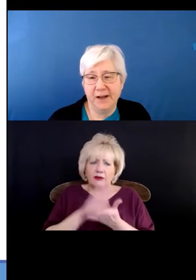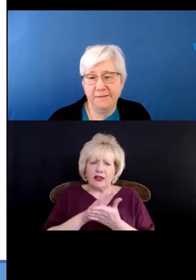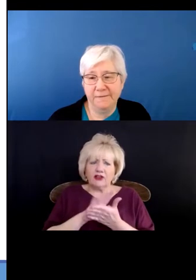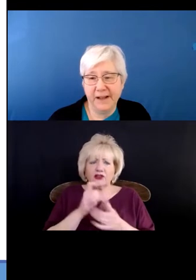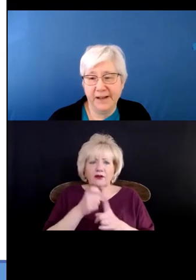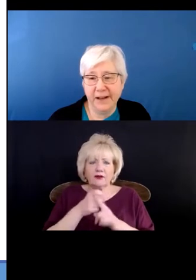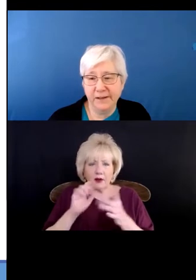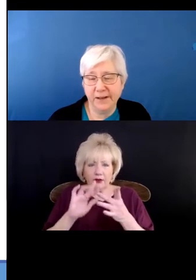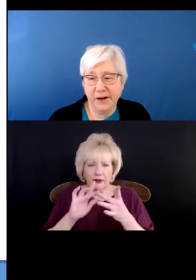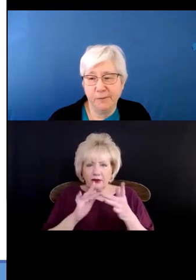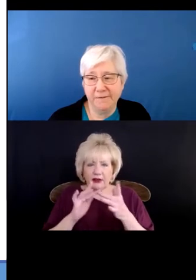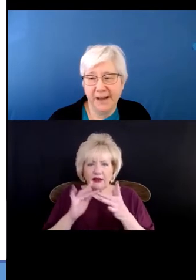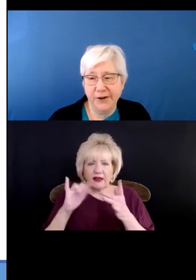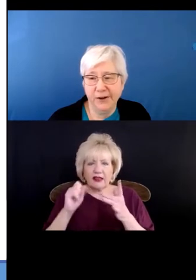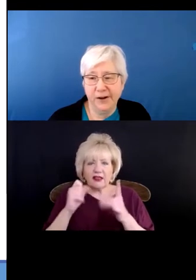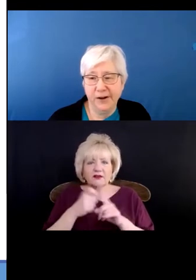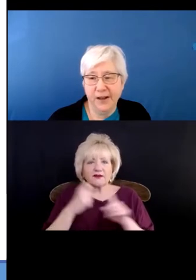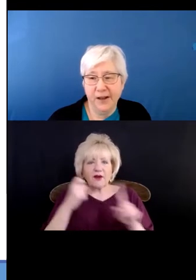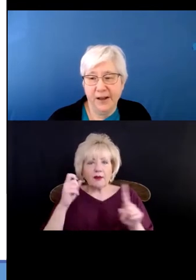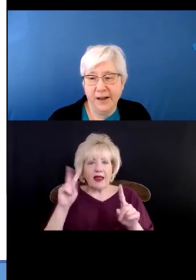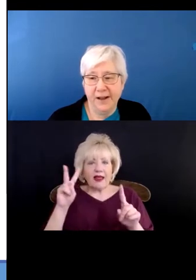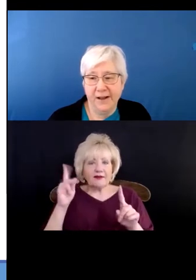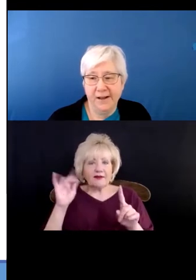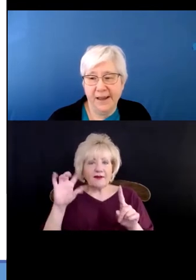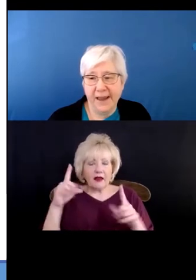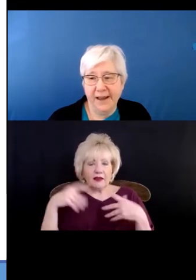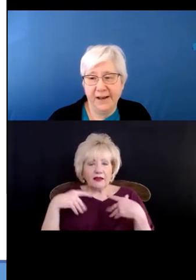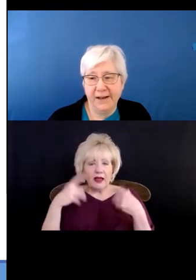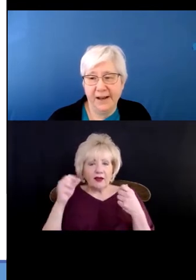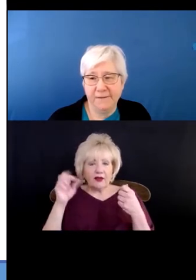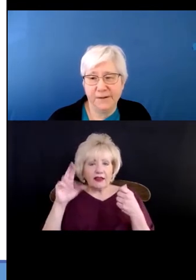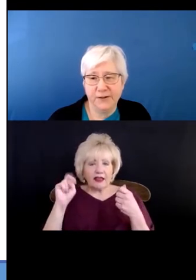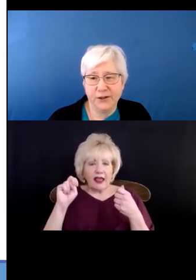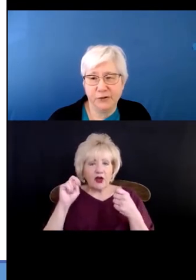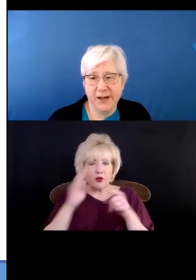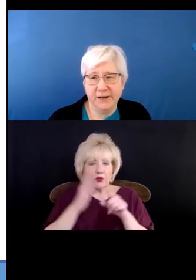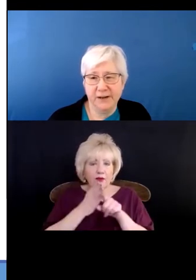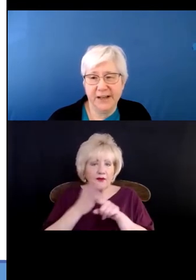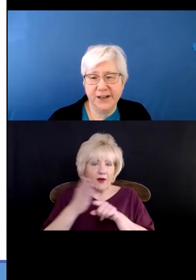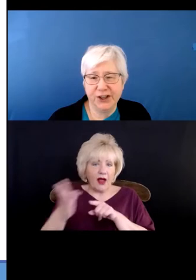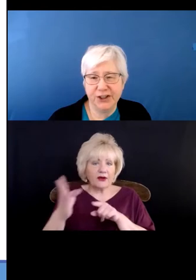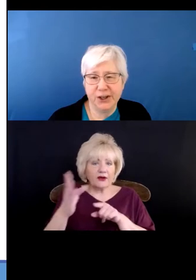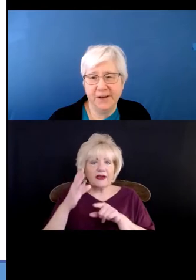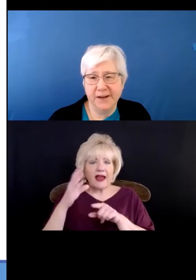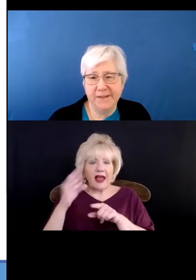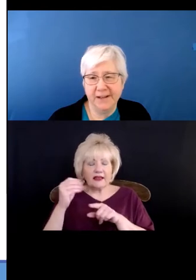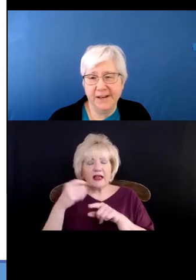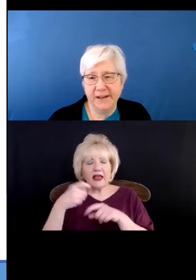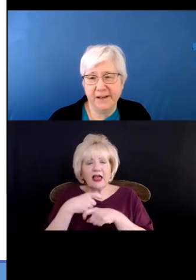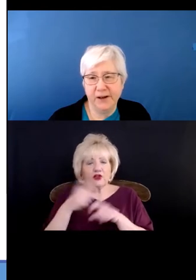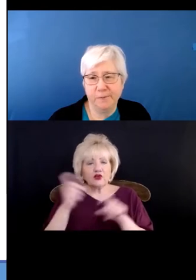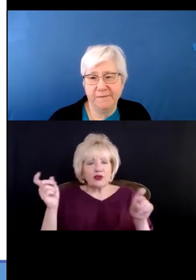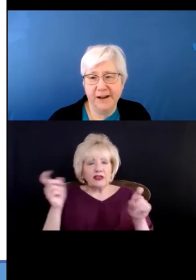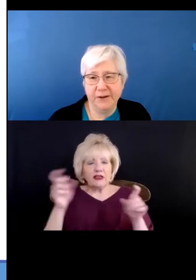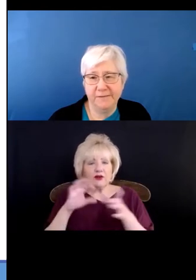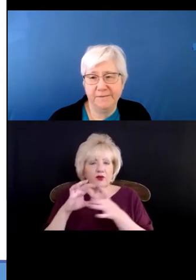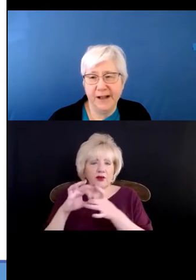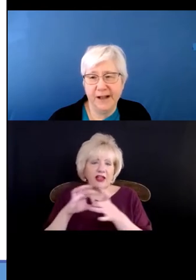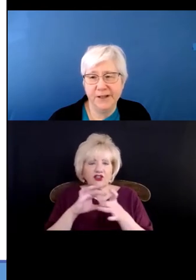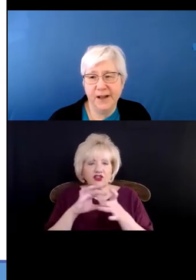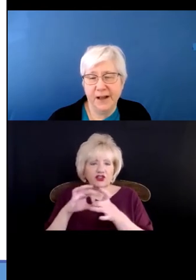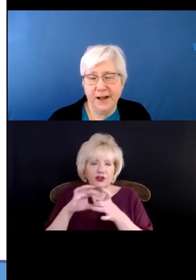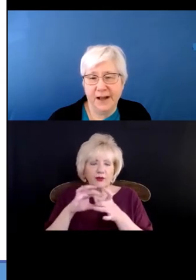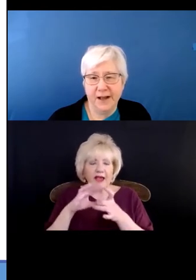from a valid health care provider. And if there's a treating relationship and a valid health care provider